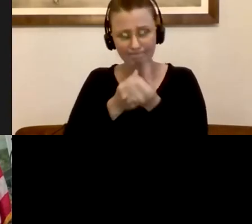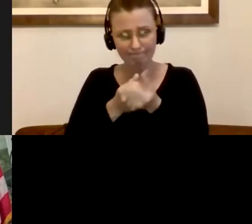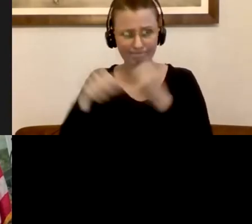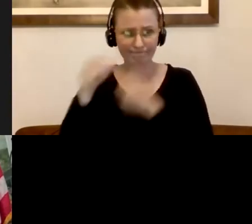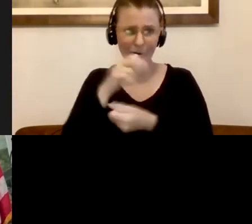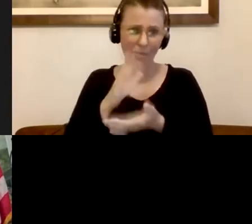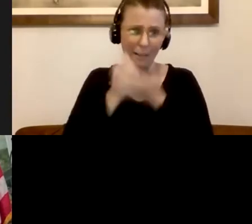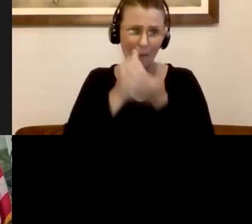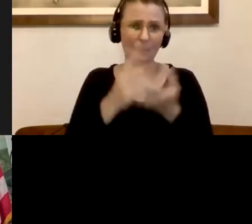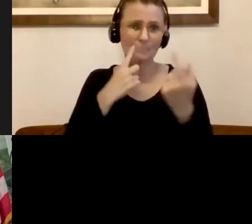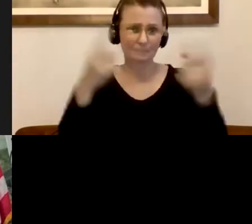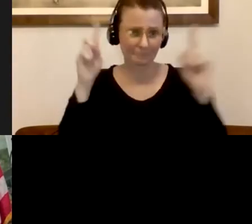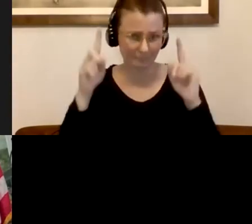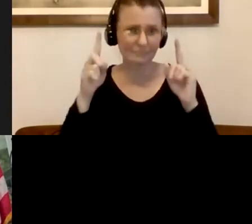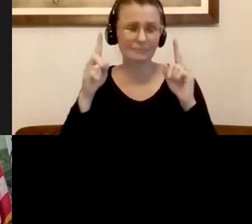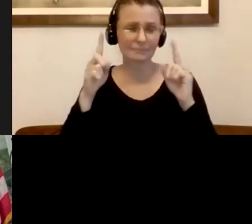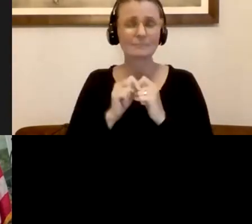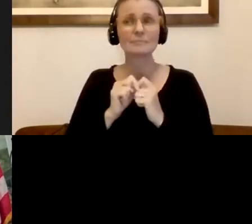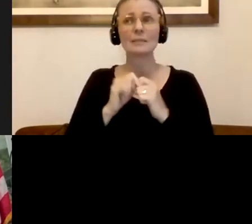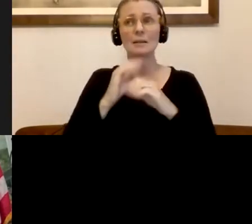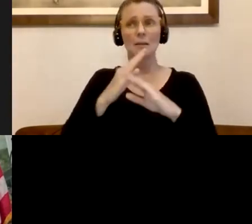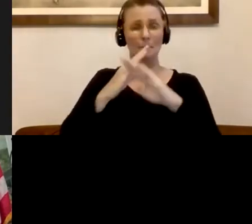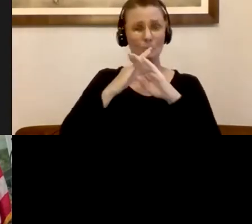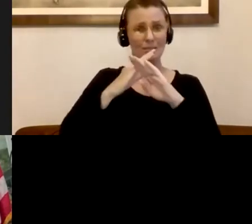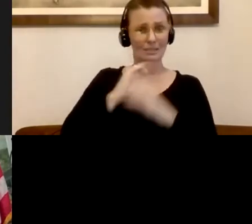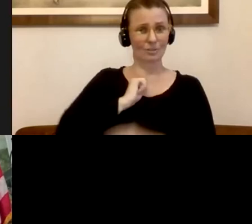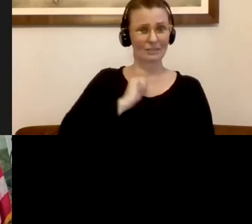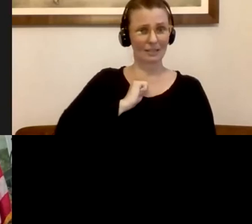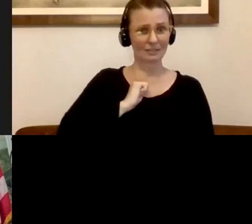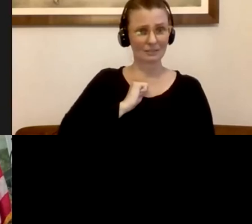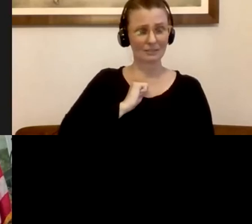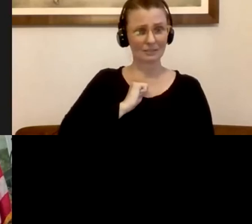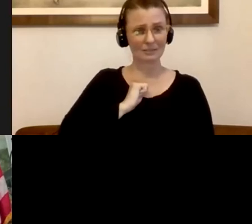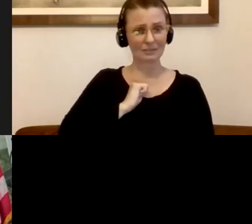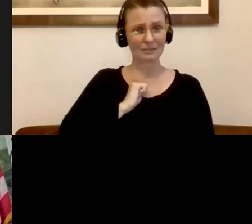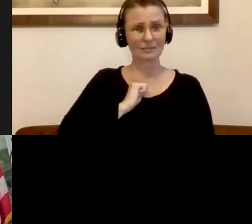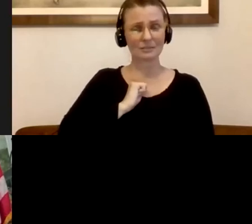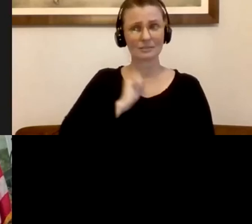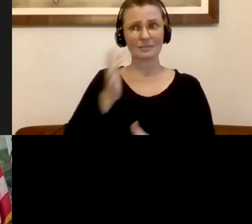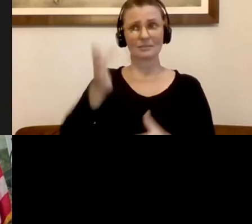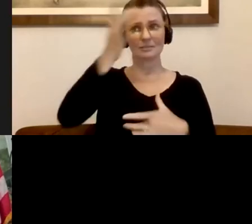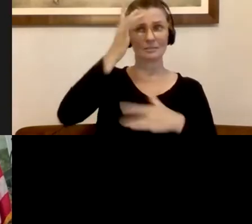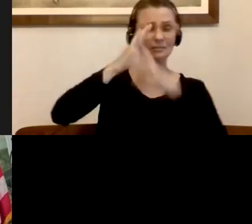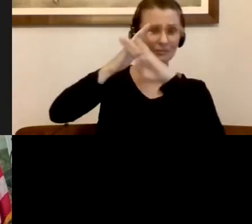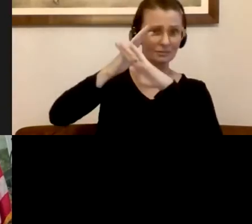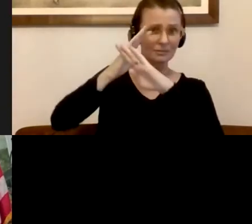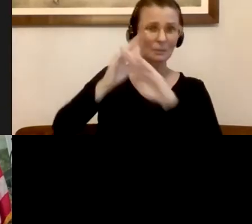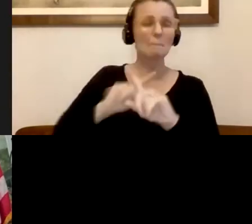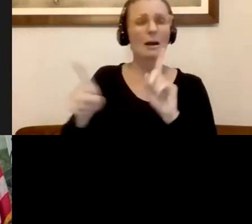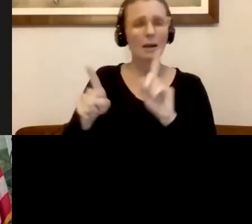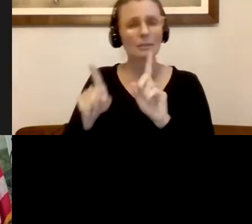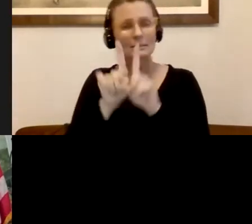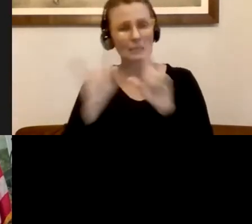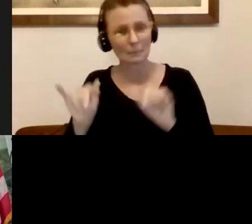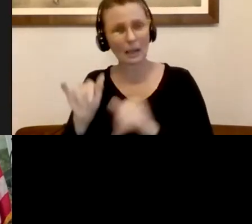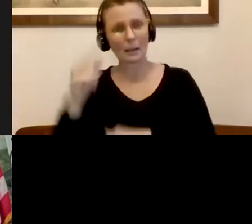to make sure that not only we protect ourselves from, you know, having the virus transmitted to us, but we need to make sure our mental and emotional